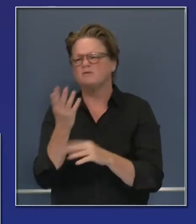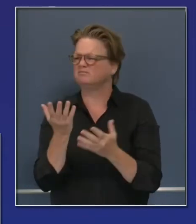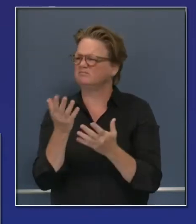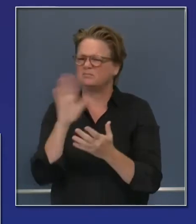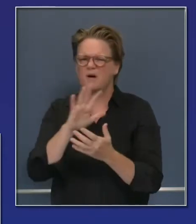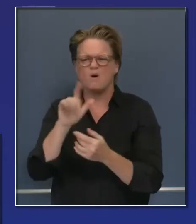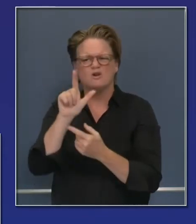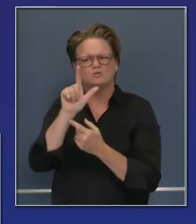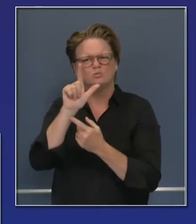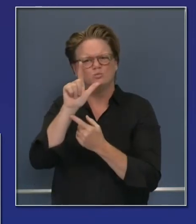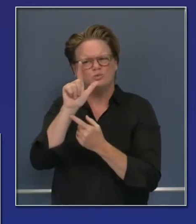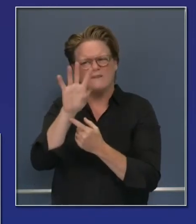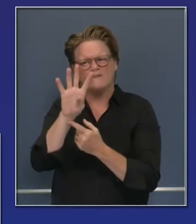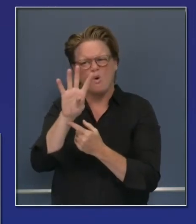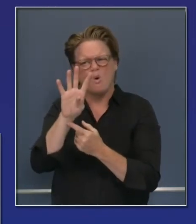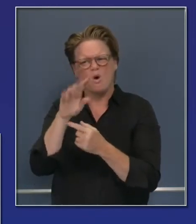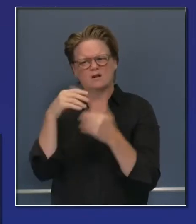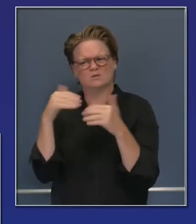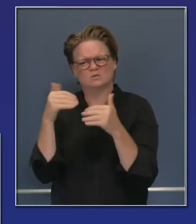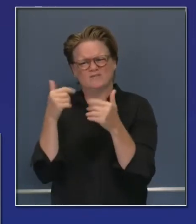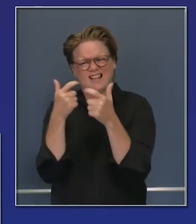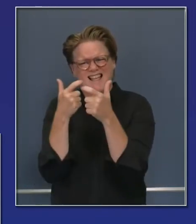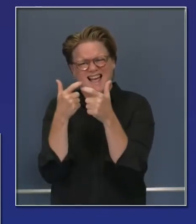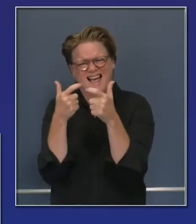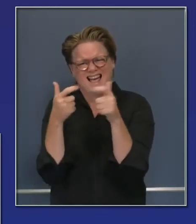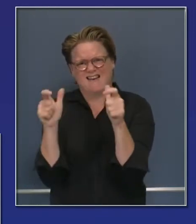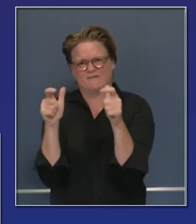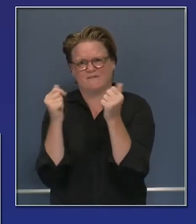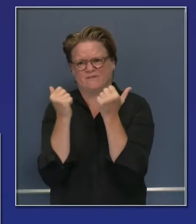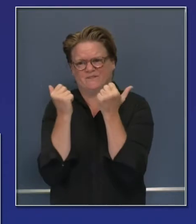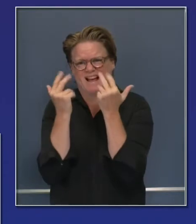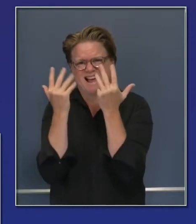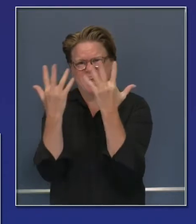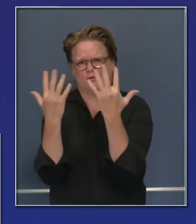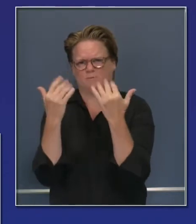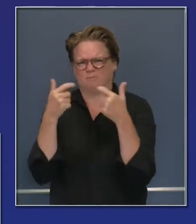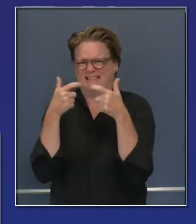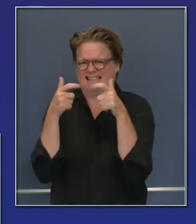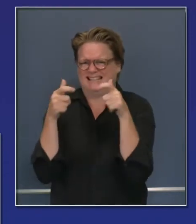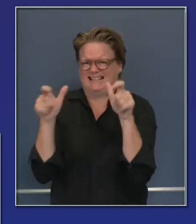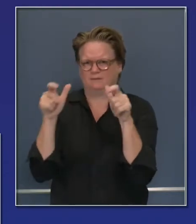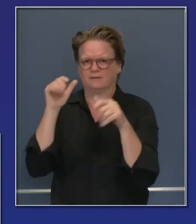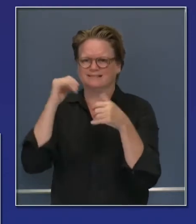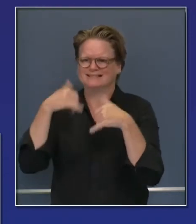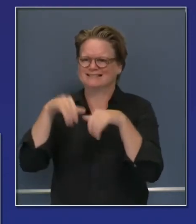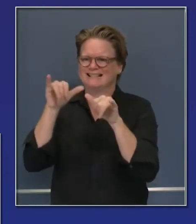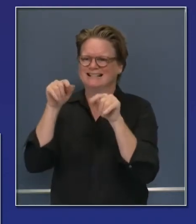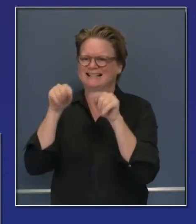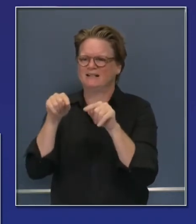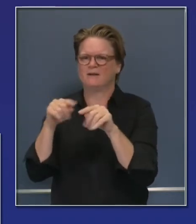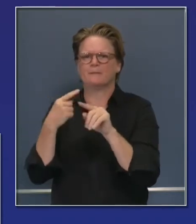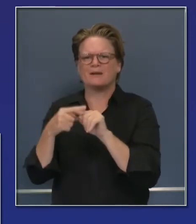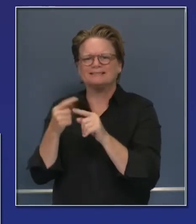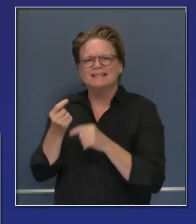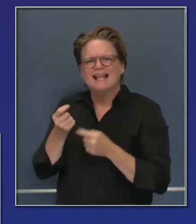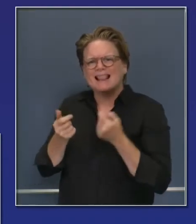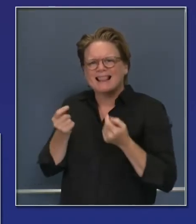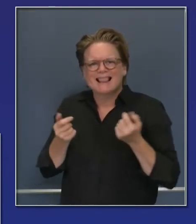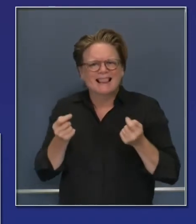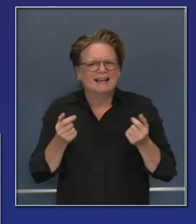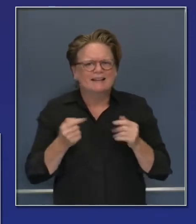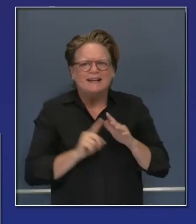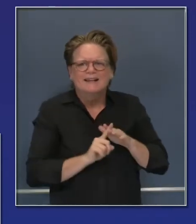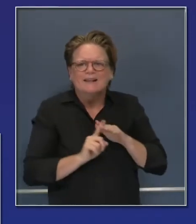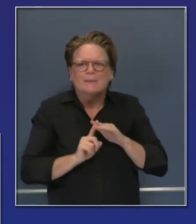of all these new fires that are lighting up on almost seemingly an hourly basis now here in the state.